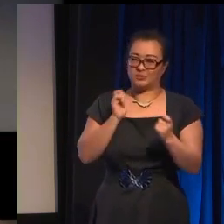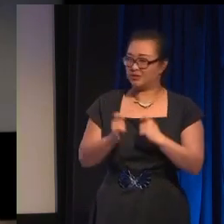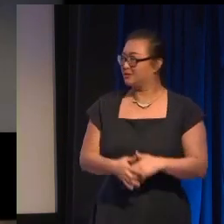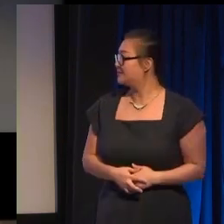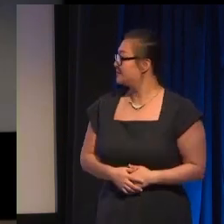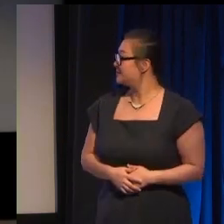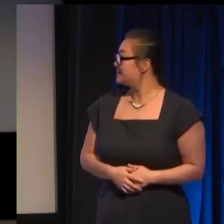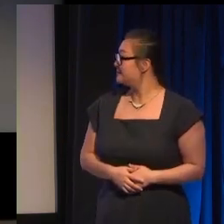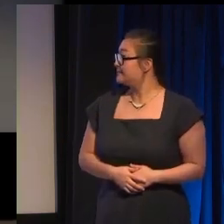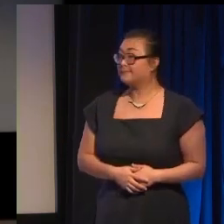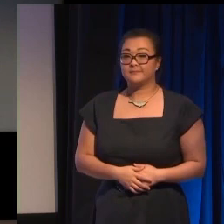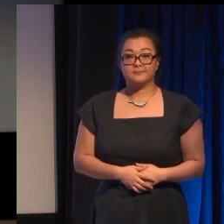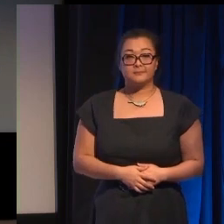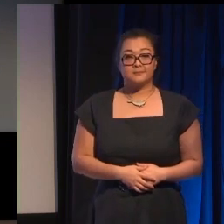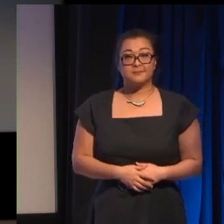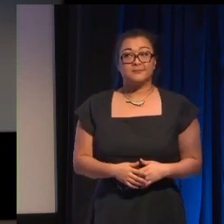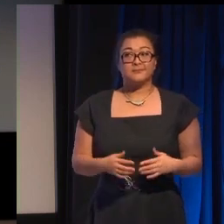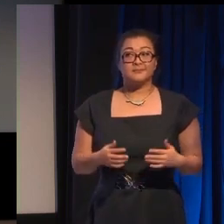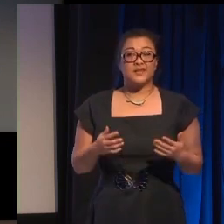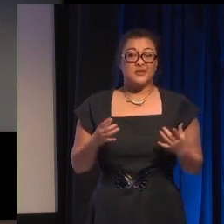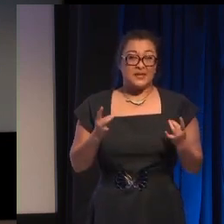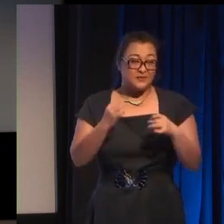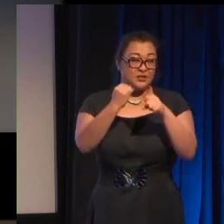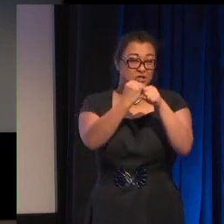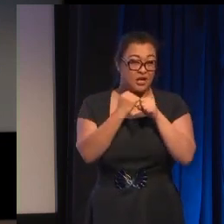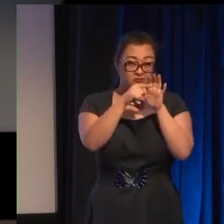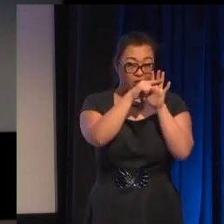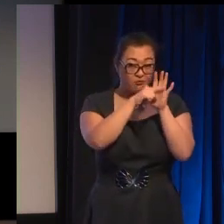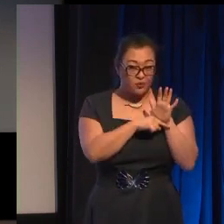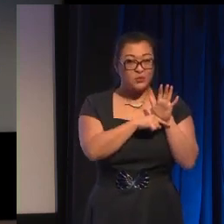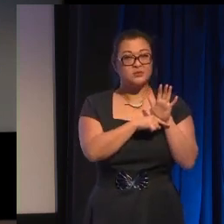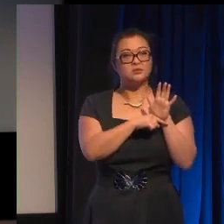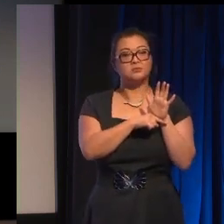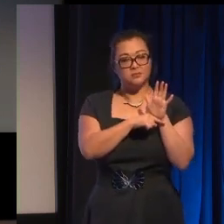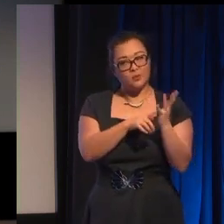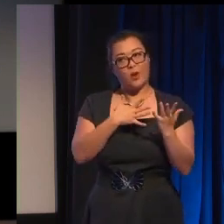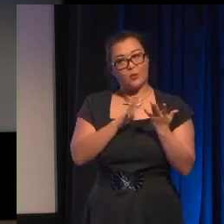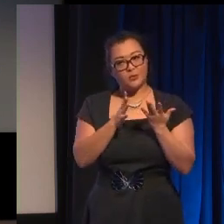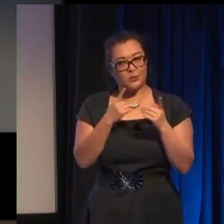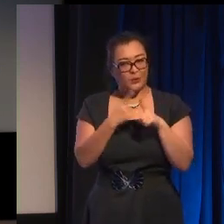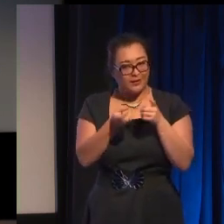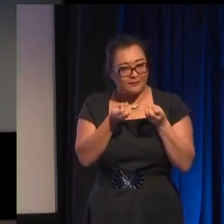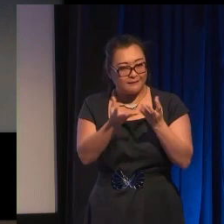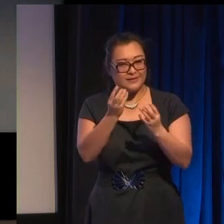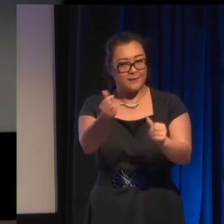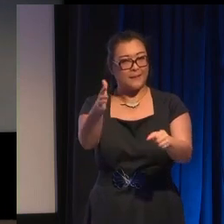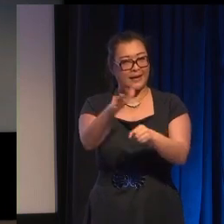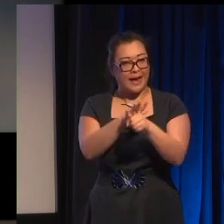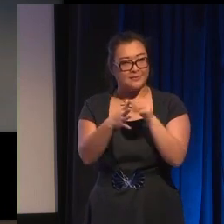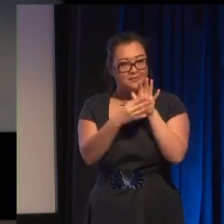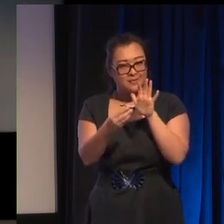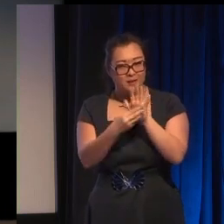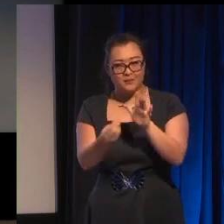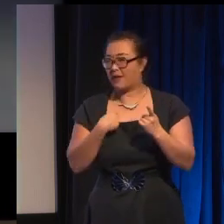so that's it for the general rules of thumb and I want to quickly share a few cases to show how these tools have served me in my own work